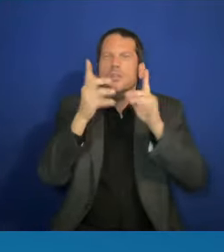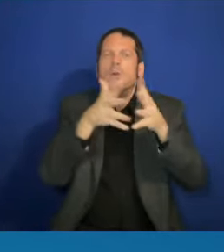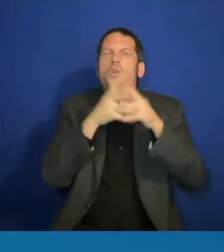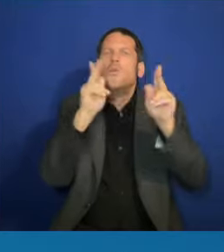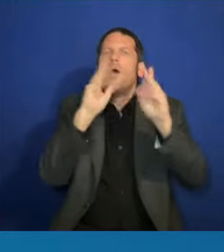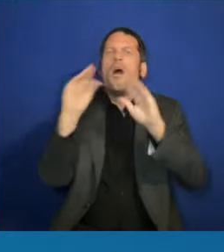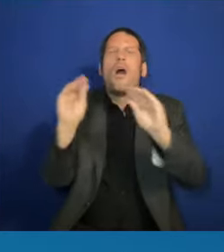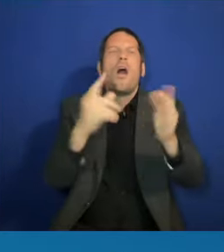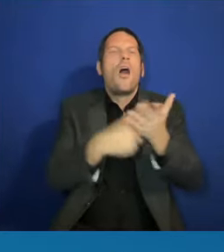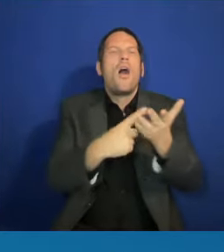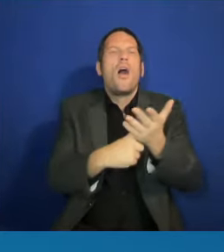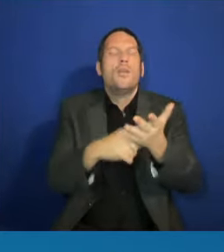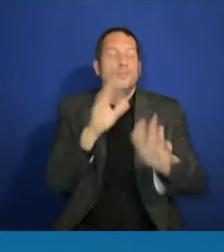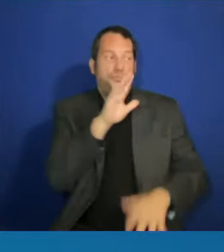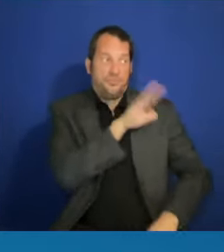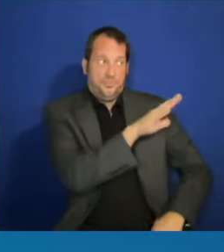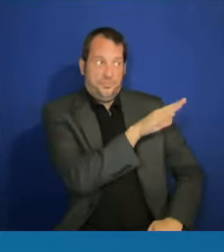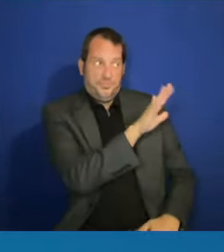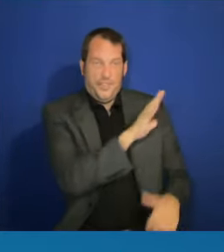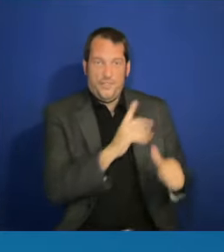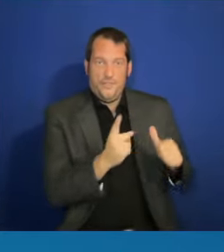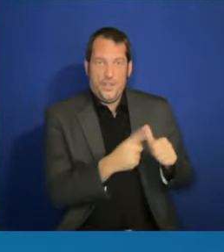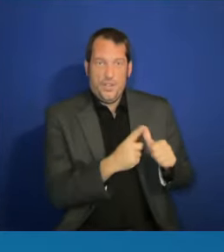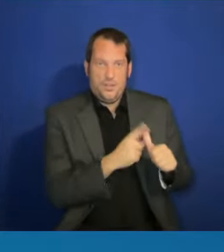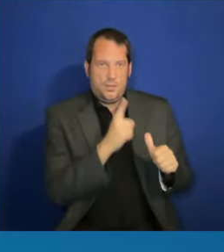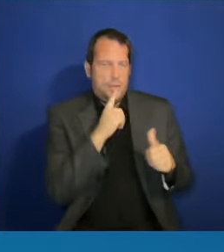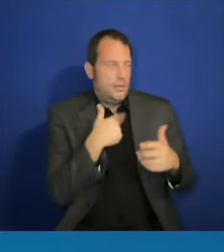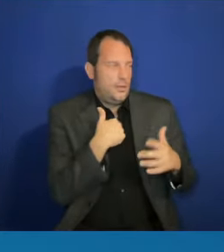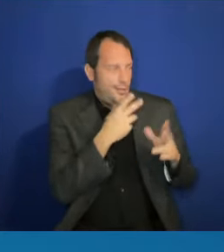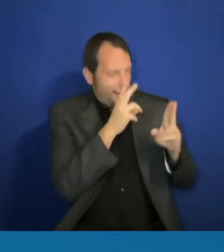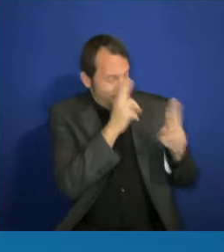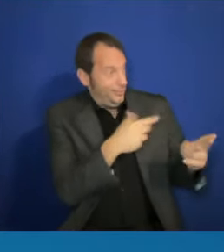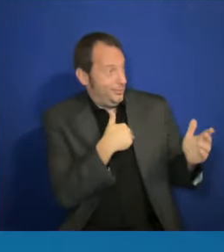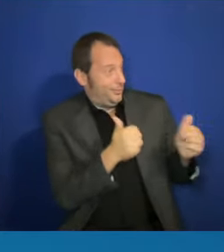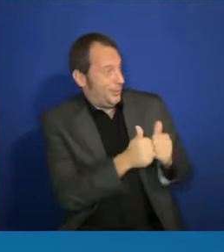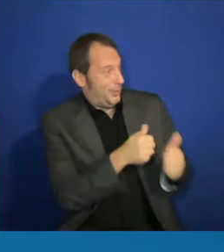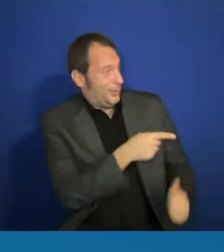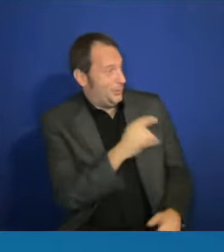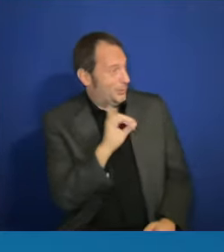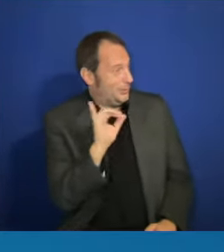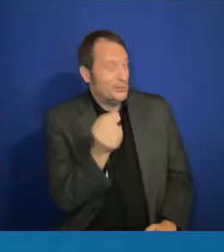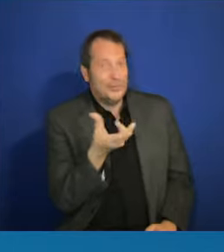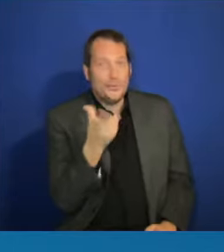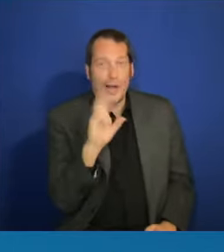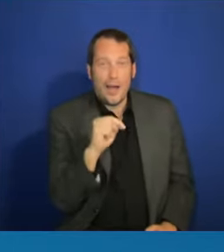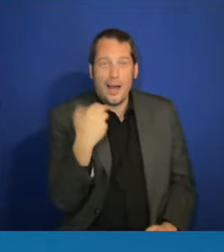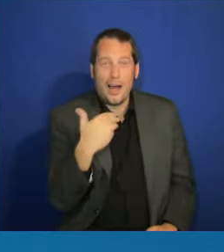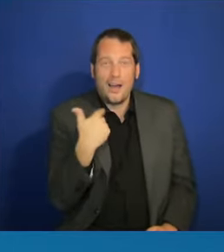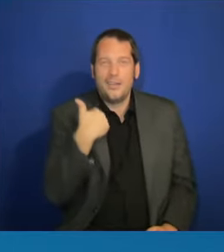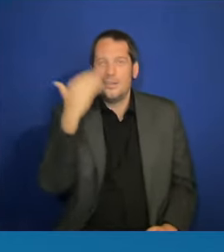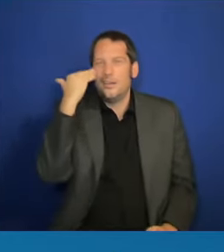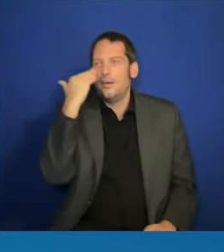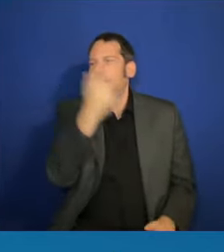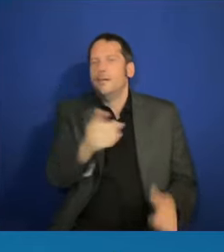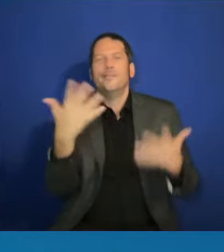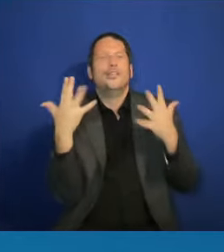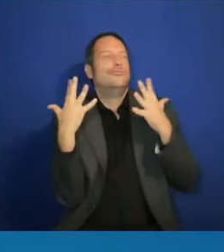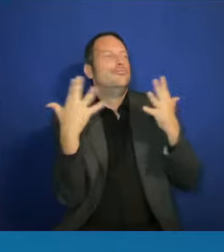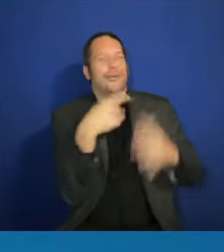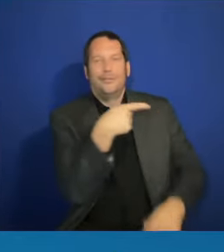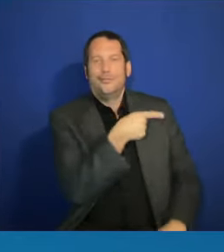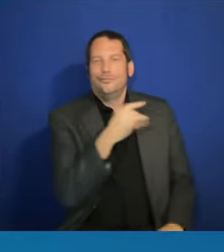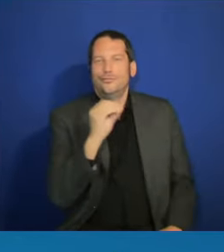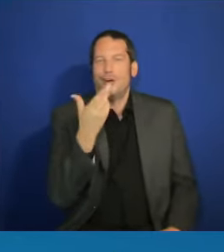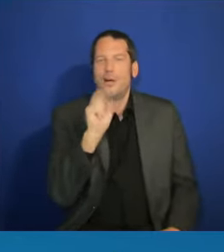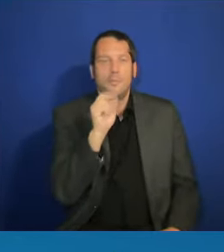We were talking backstage, but I know everyone has applauded him, but what you have been doing, in particular with your